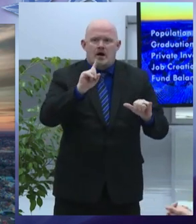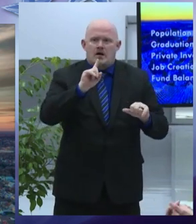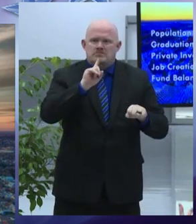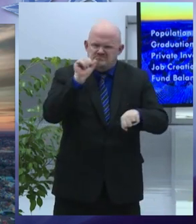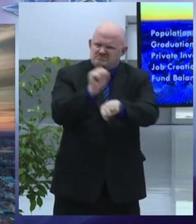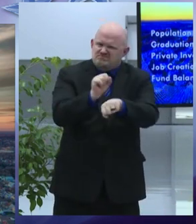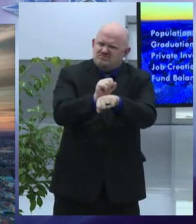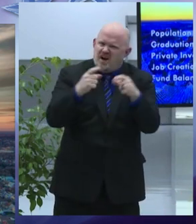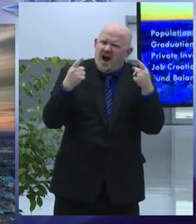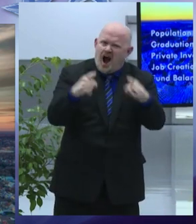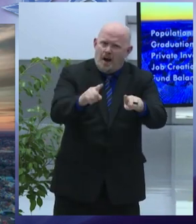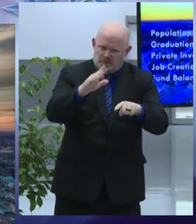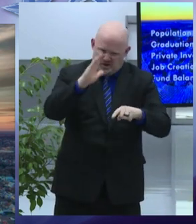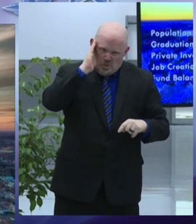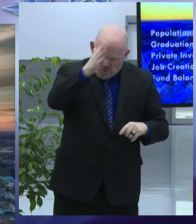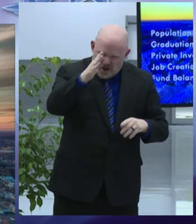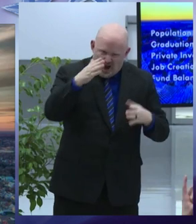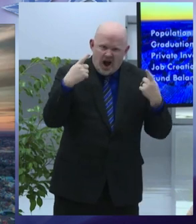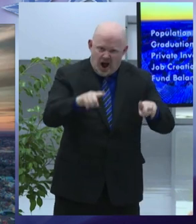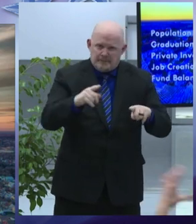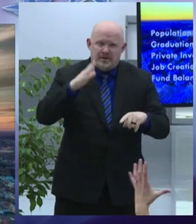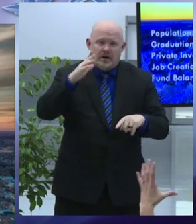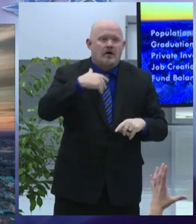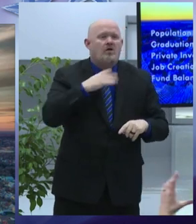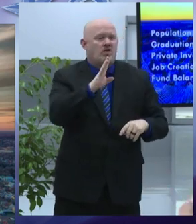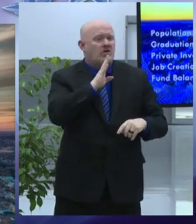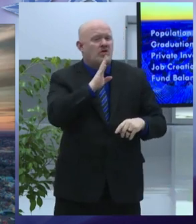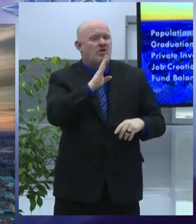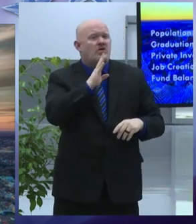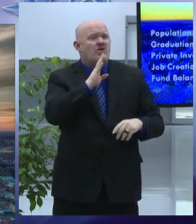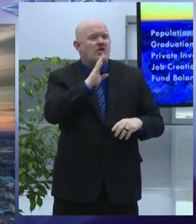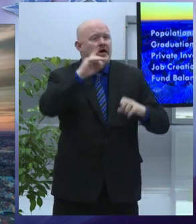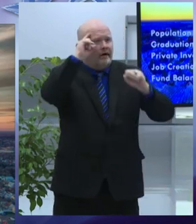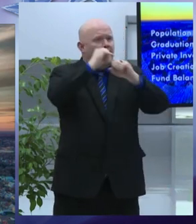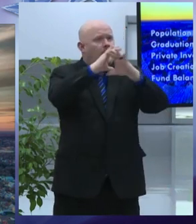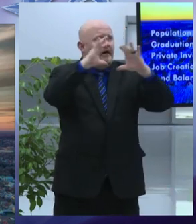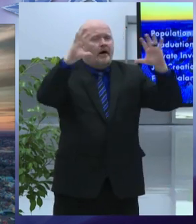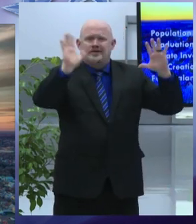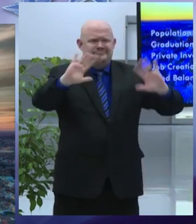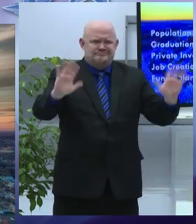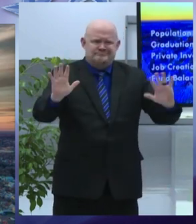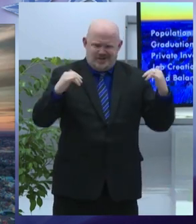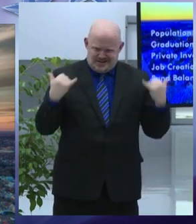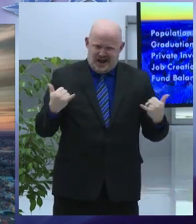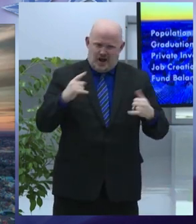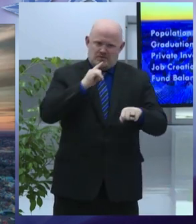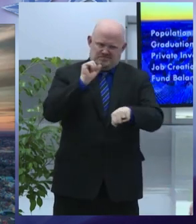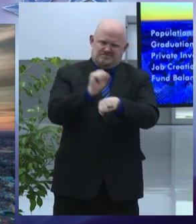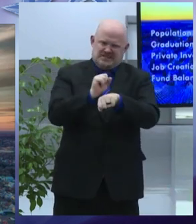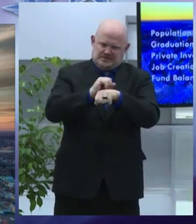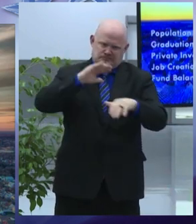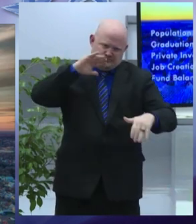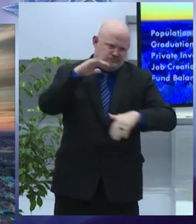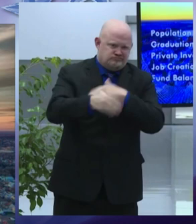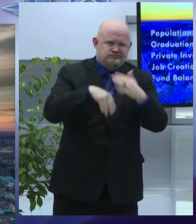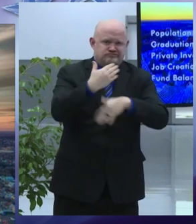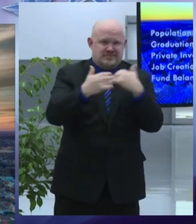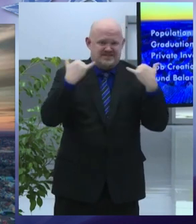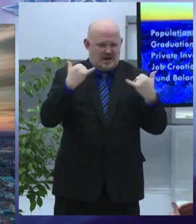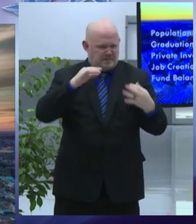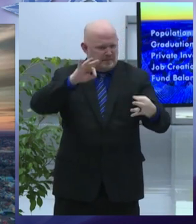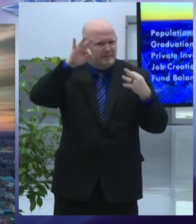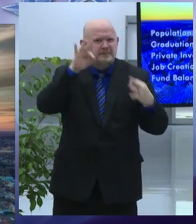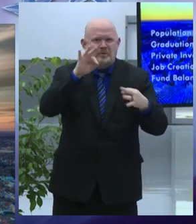and cooperation in our city things have never lined up better but how will we respond to this remarkable